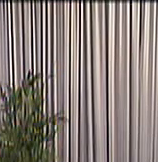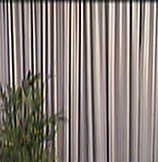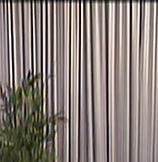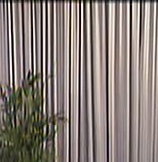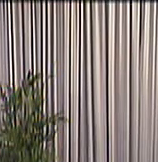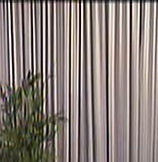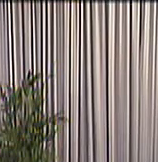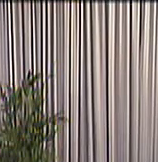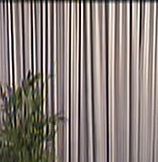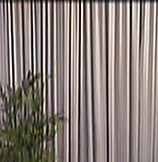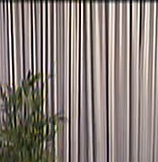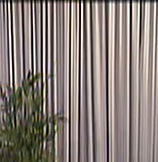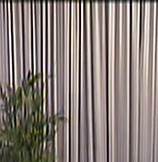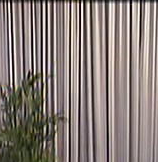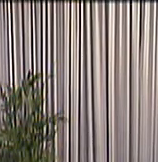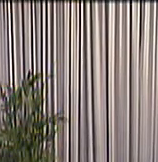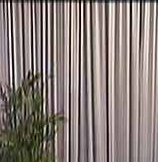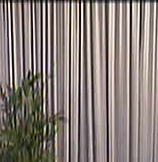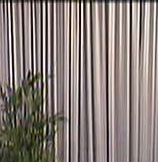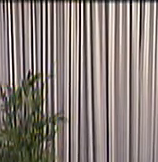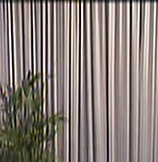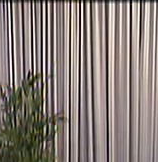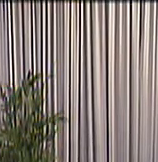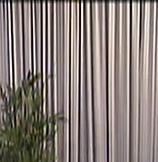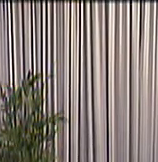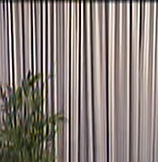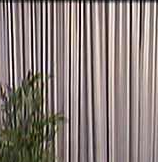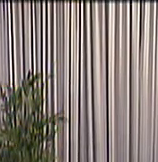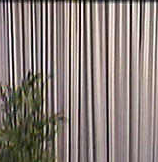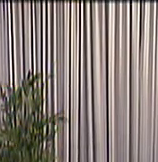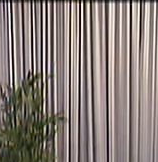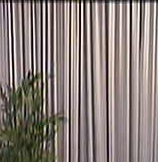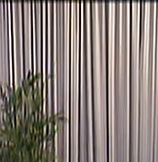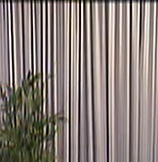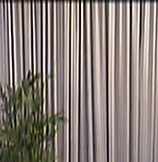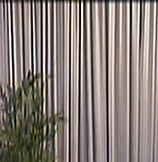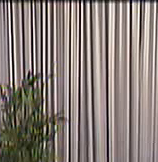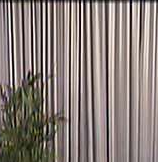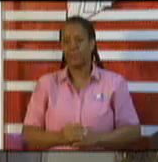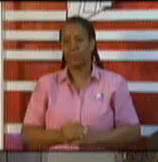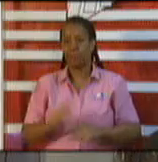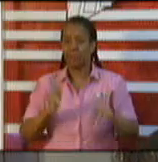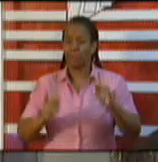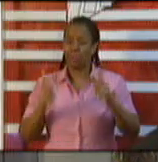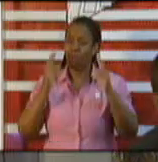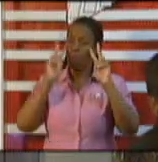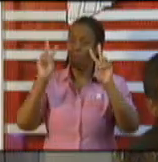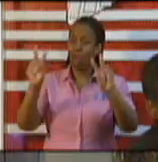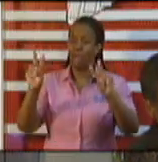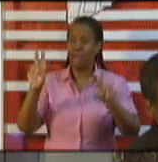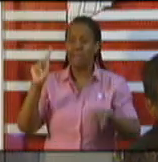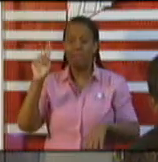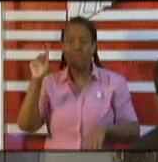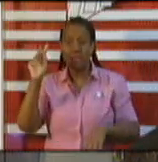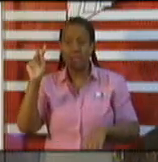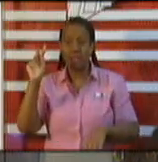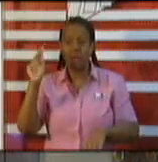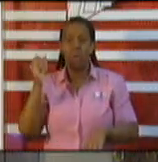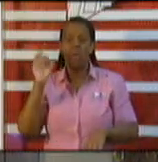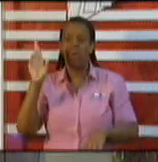Minister Young, and to the Chief Medical Officer. Good morning, ladies and gentlemen of the media, and to the wider viewing and listening public.